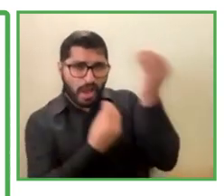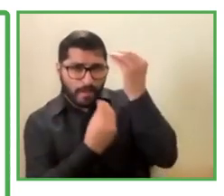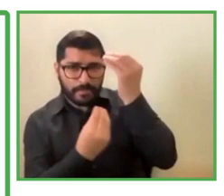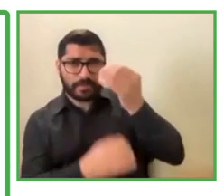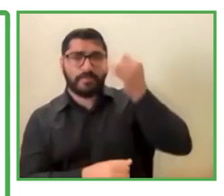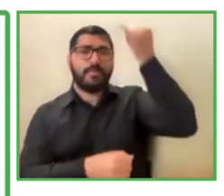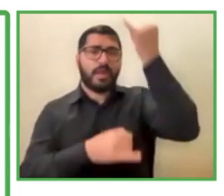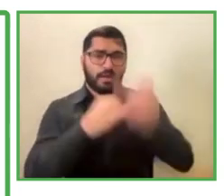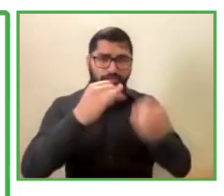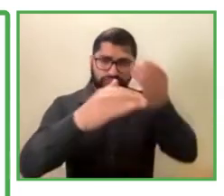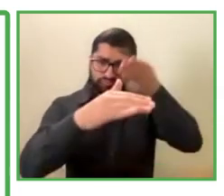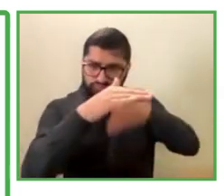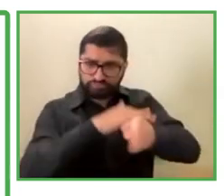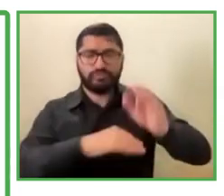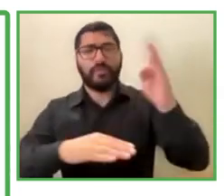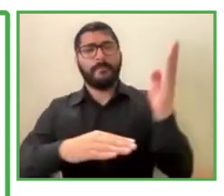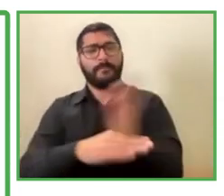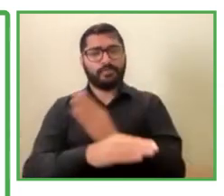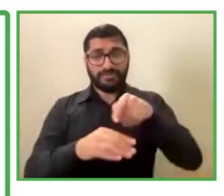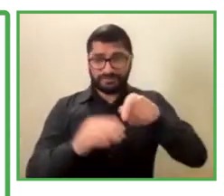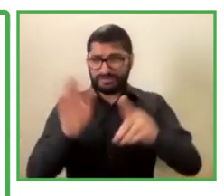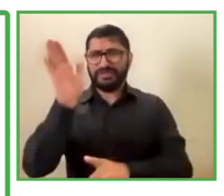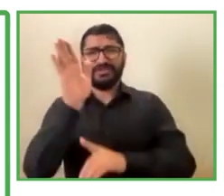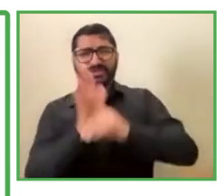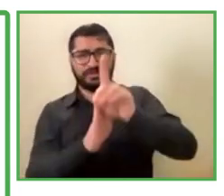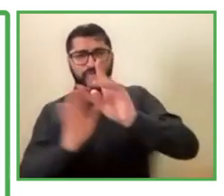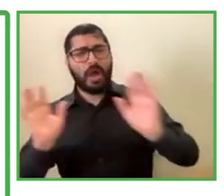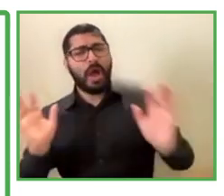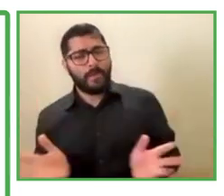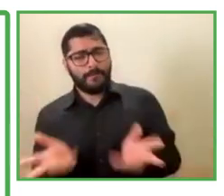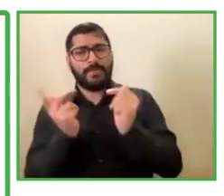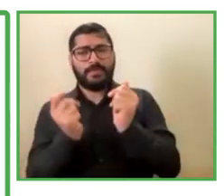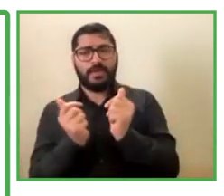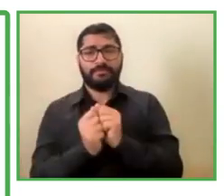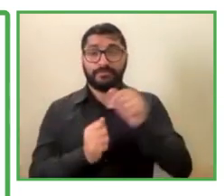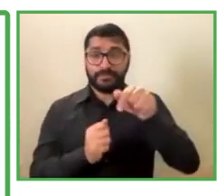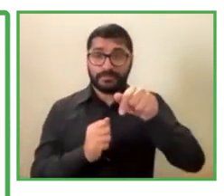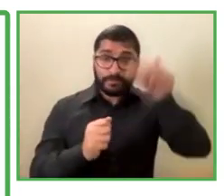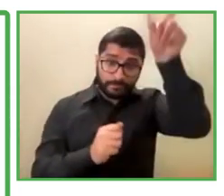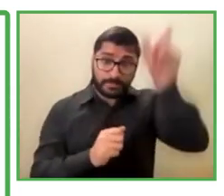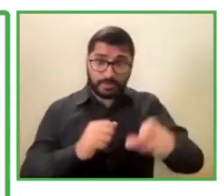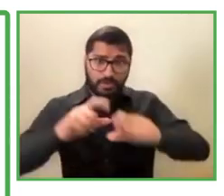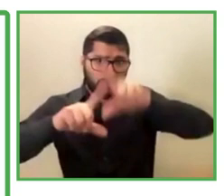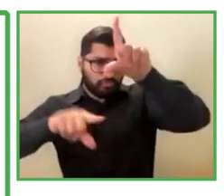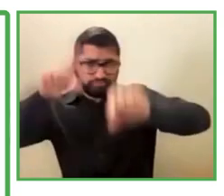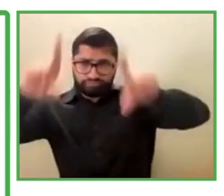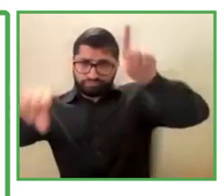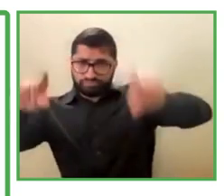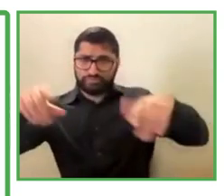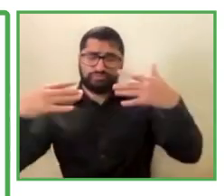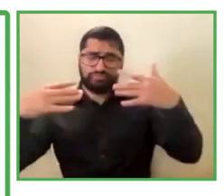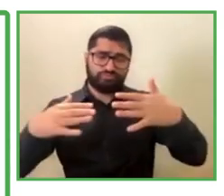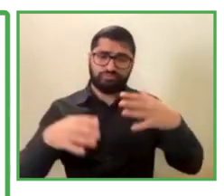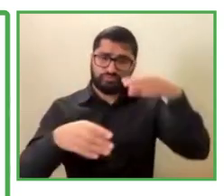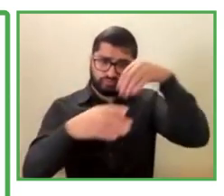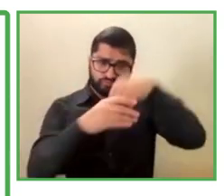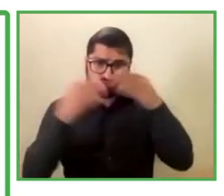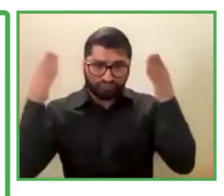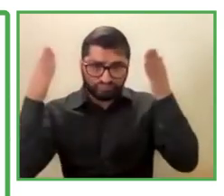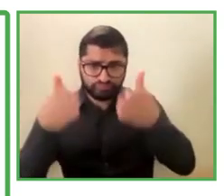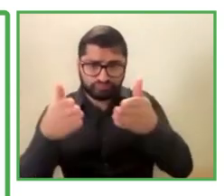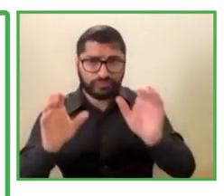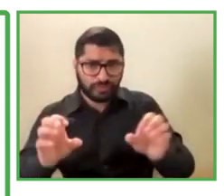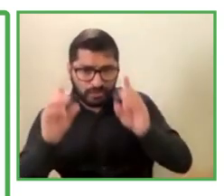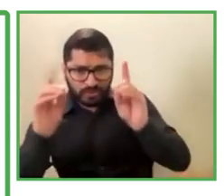development of skills. Scholarship, scolarity, and we have this charge. In